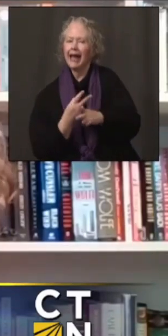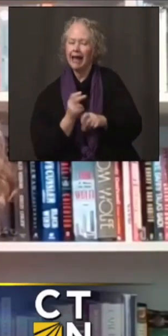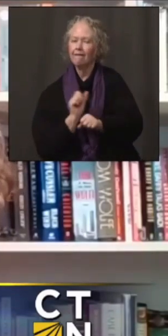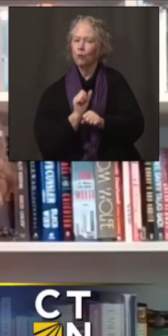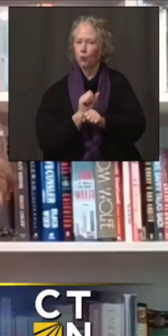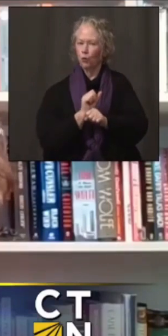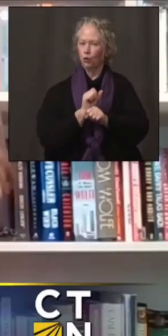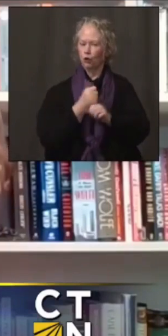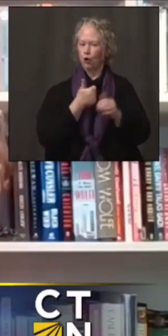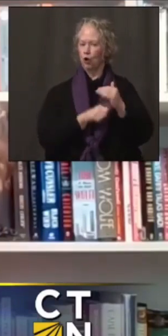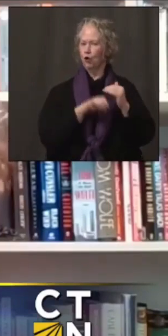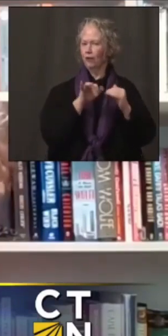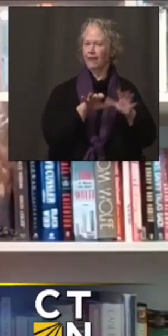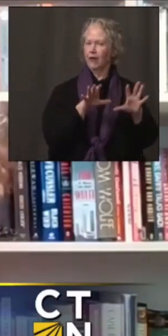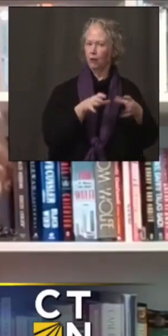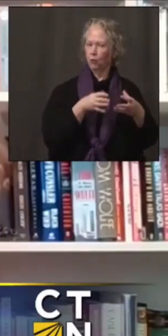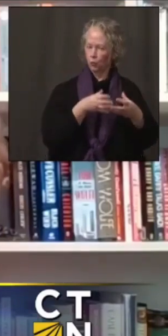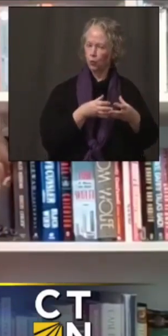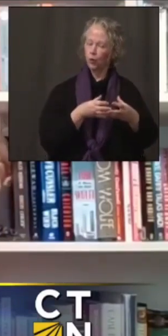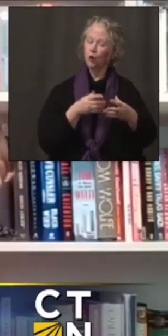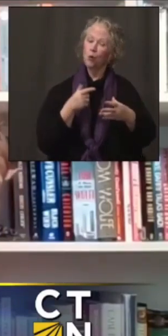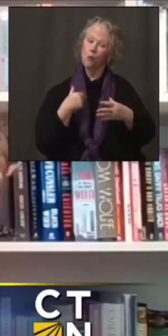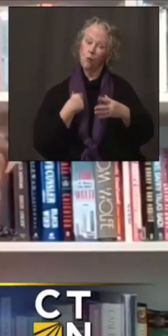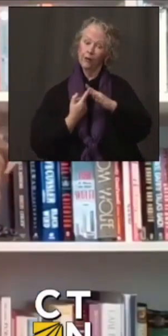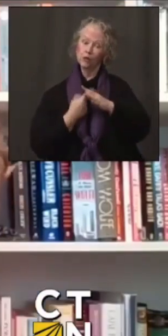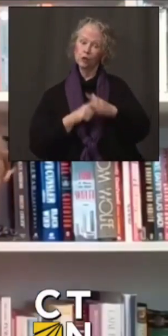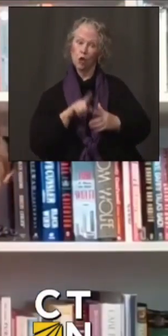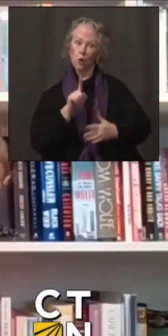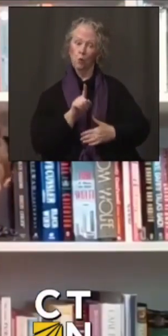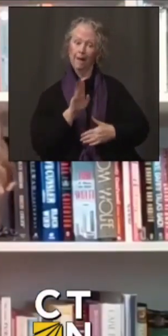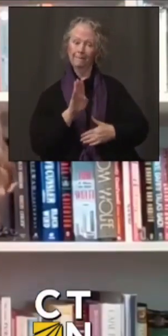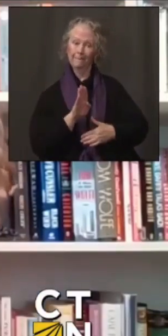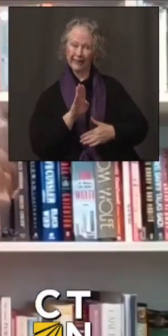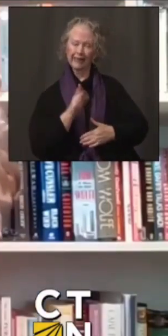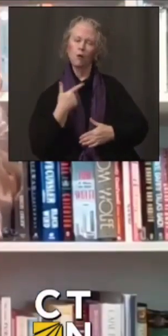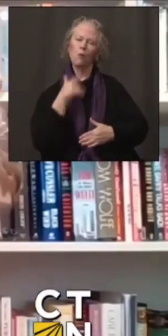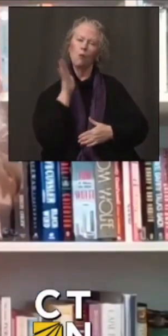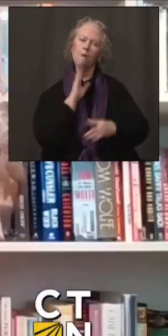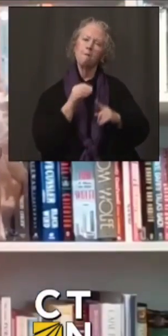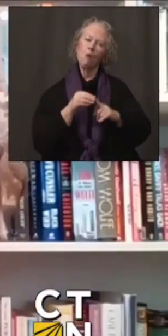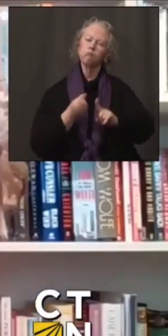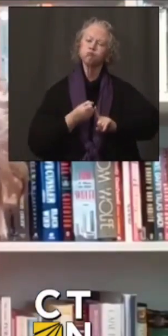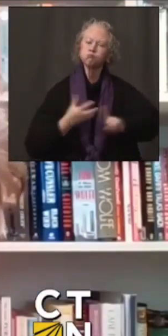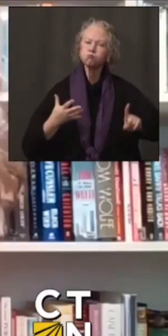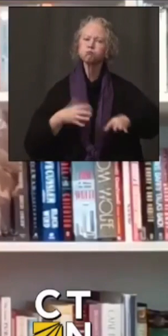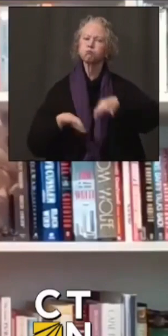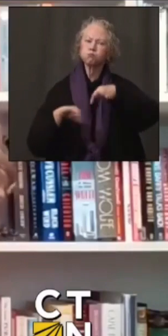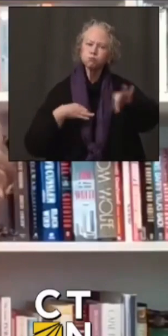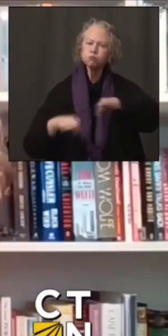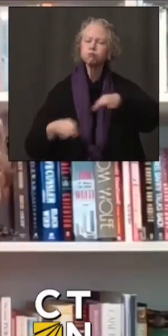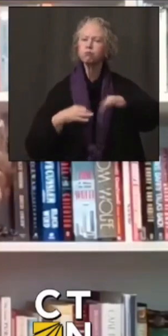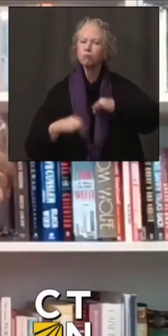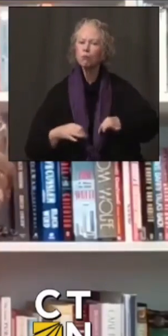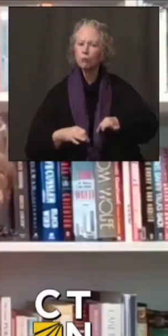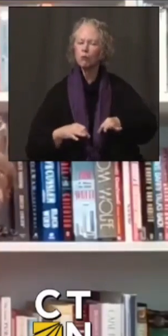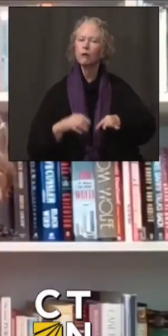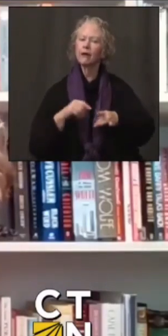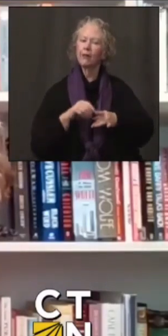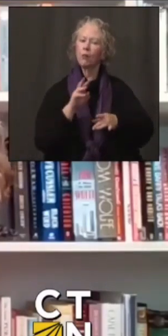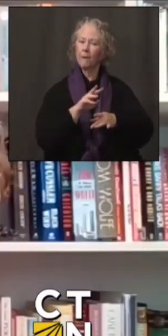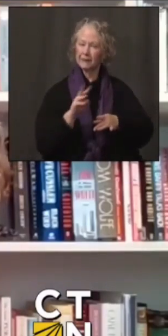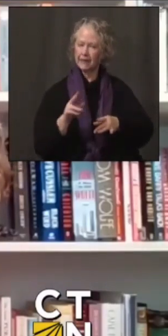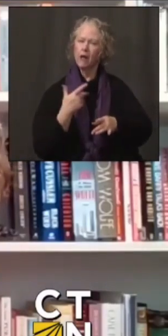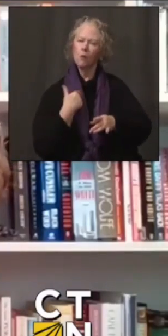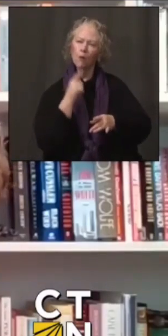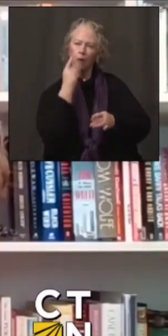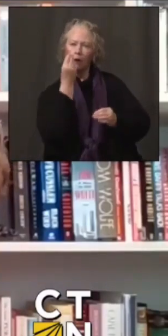So, as we roll out Phase 1B, we'll be providing more information on our website, working with employers and other